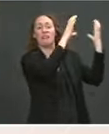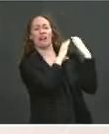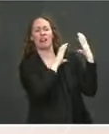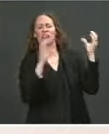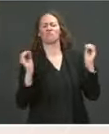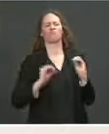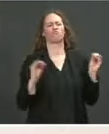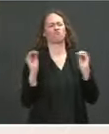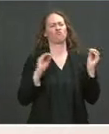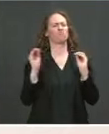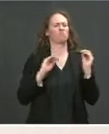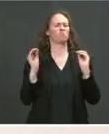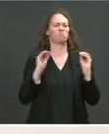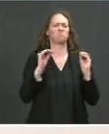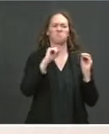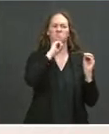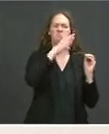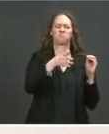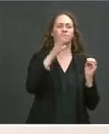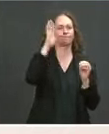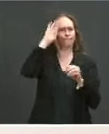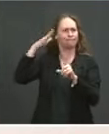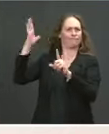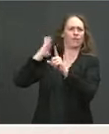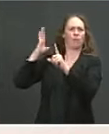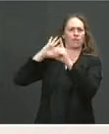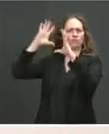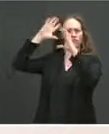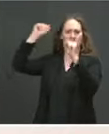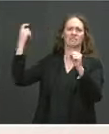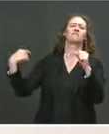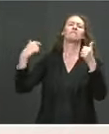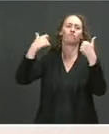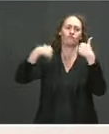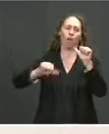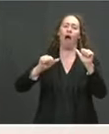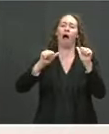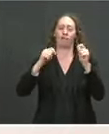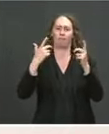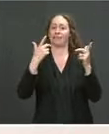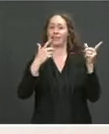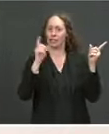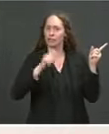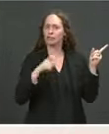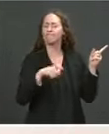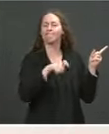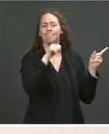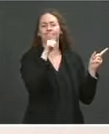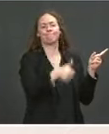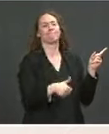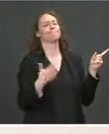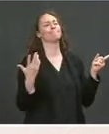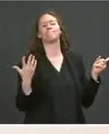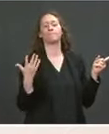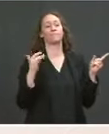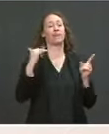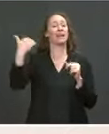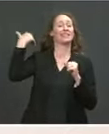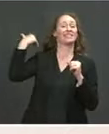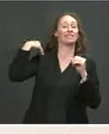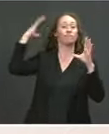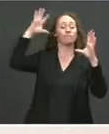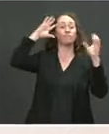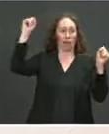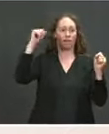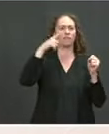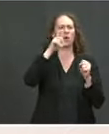reform to equalize the treatment of ordinary income and capital gains was President Reagan, who did so while